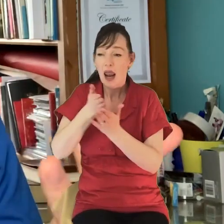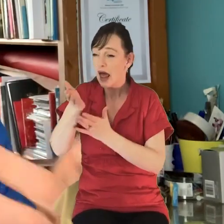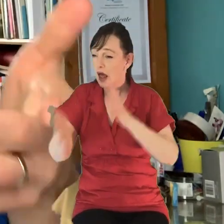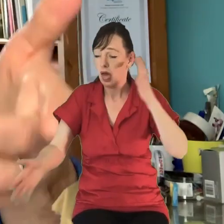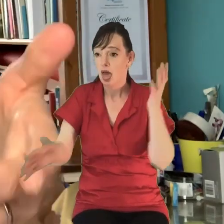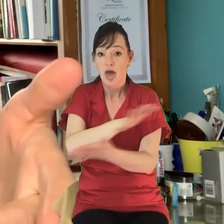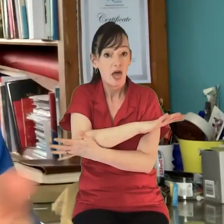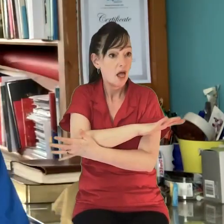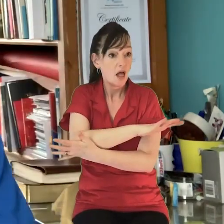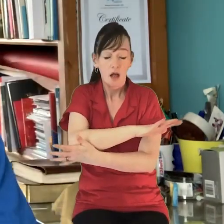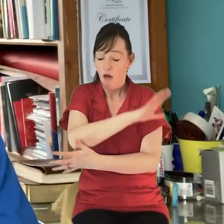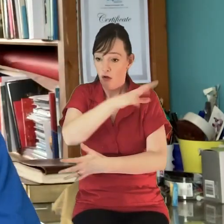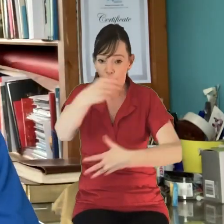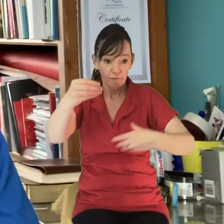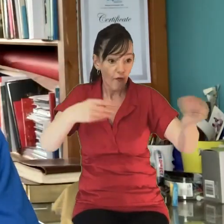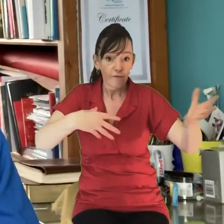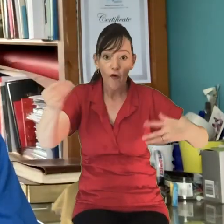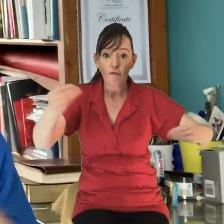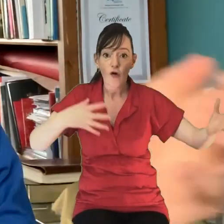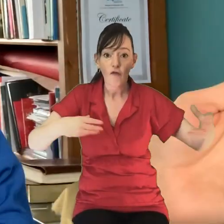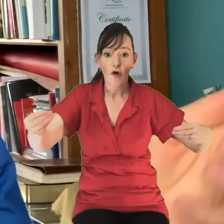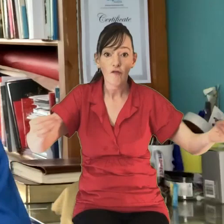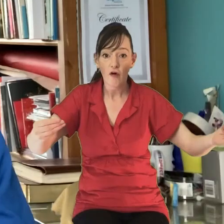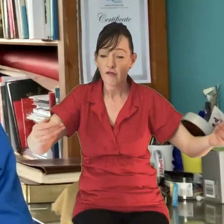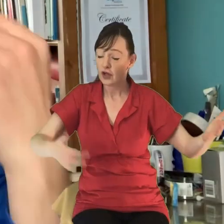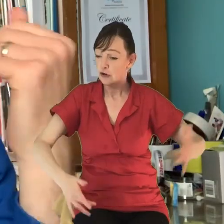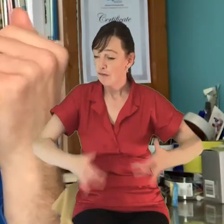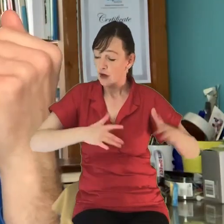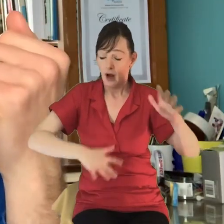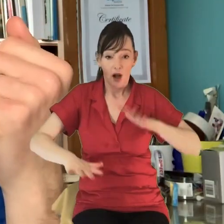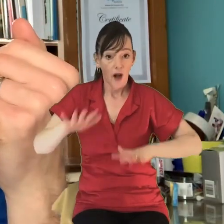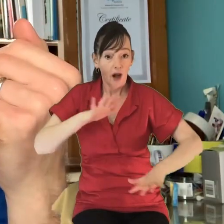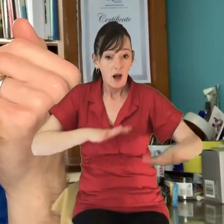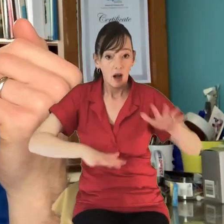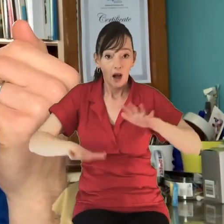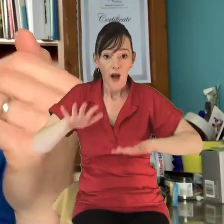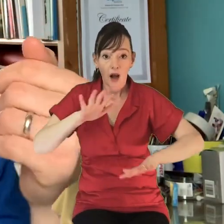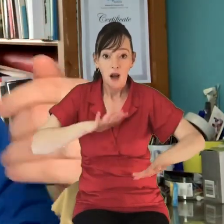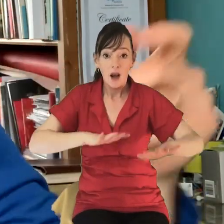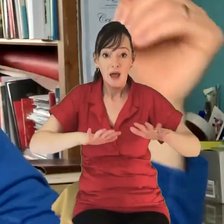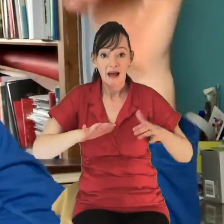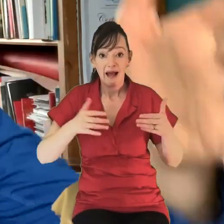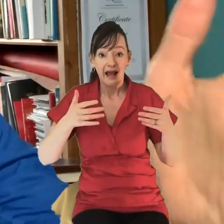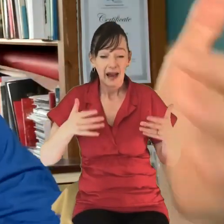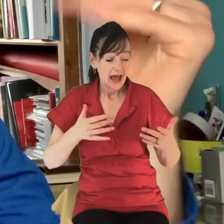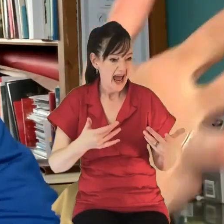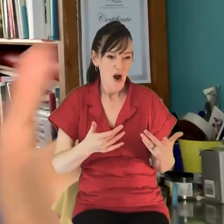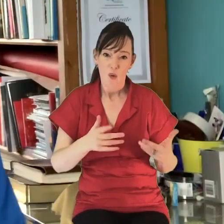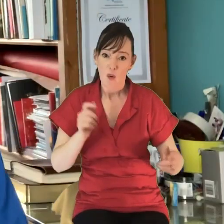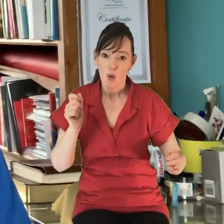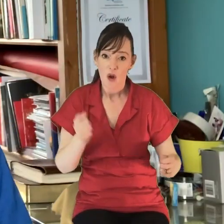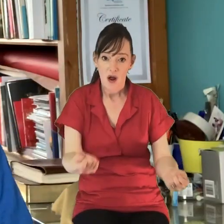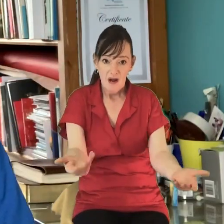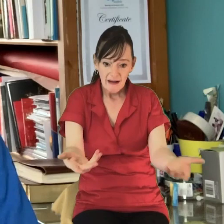you can remember how disorientating it felt and to have all that kind of the carpet kind of pulled out from under your feet and suddenly this endless